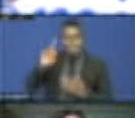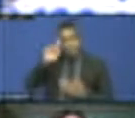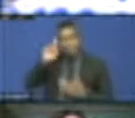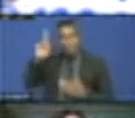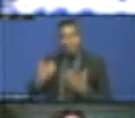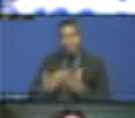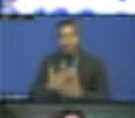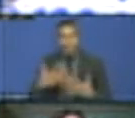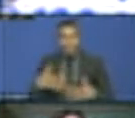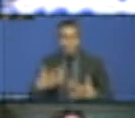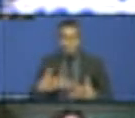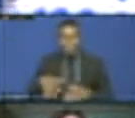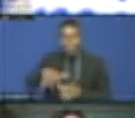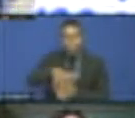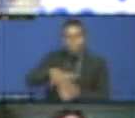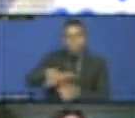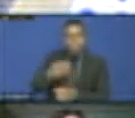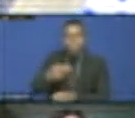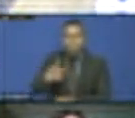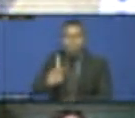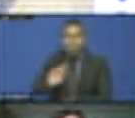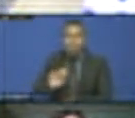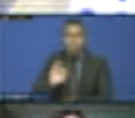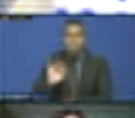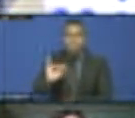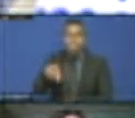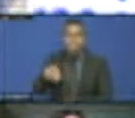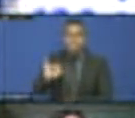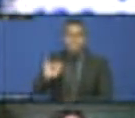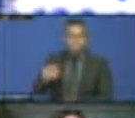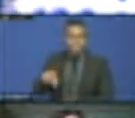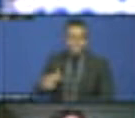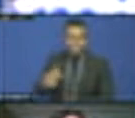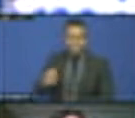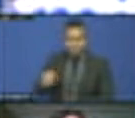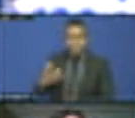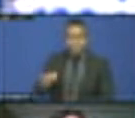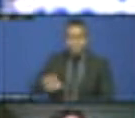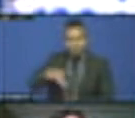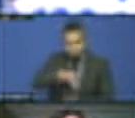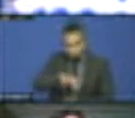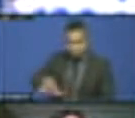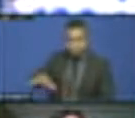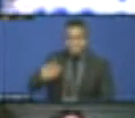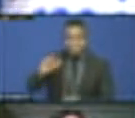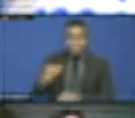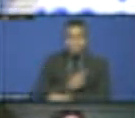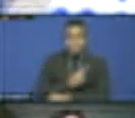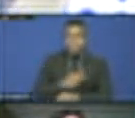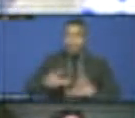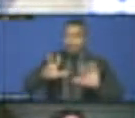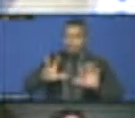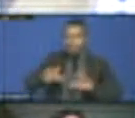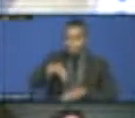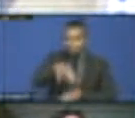Your municipality, and in your experience, what are some of the actions you are taking to actually